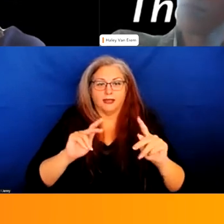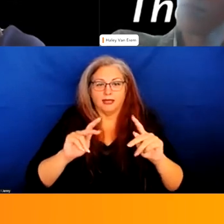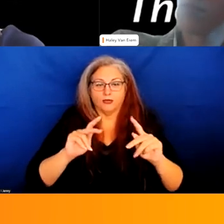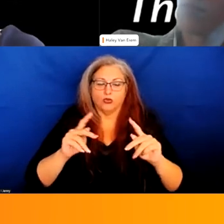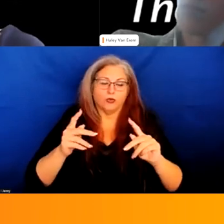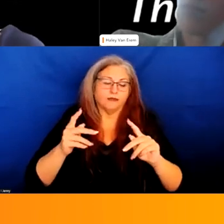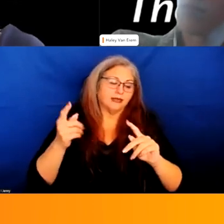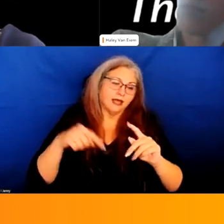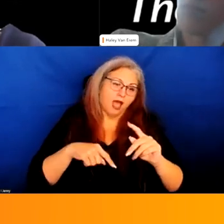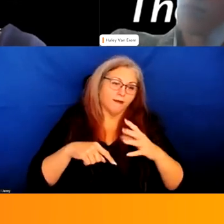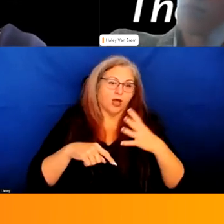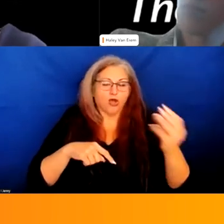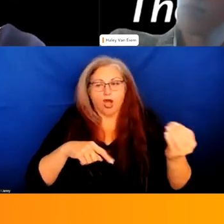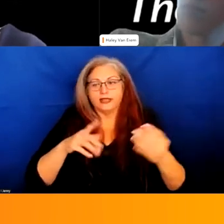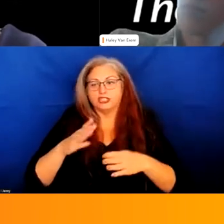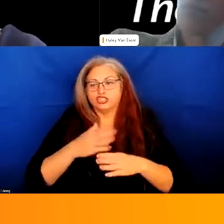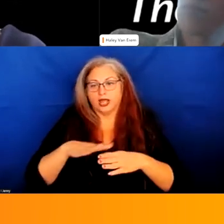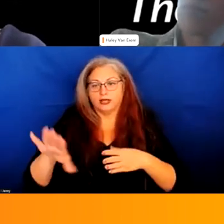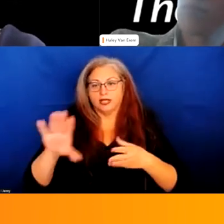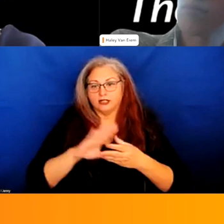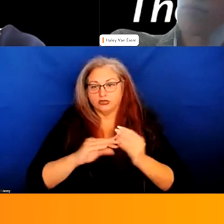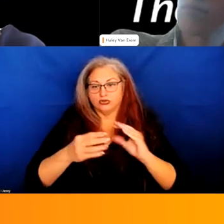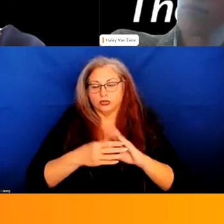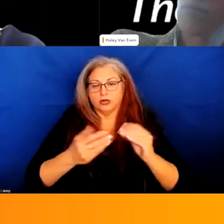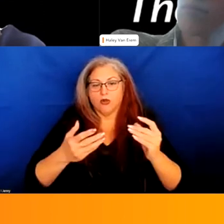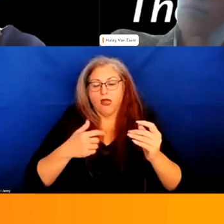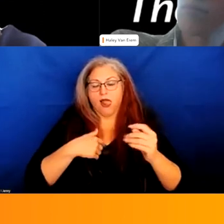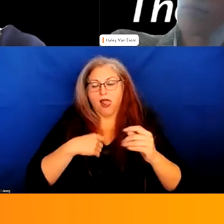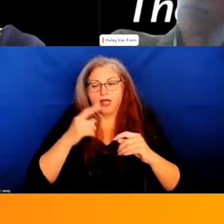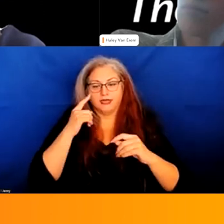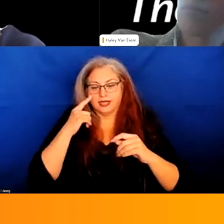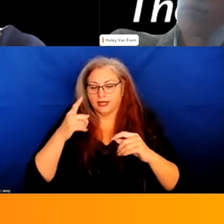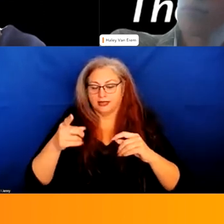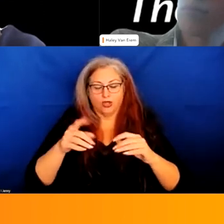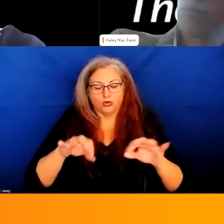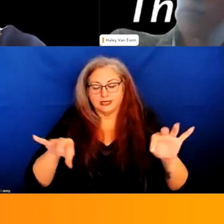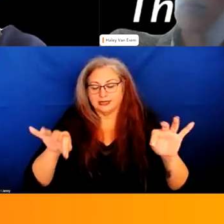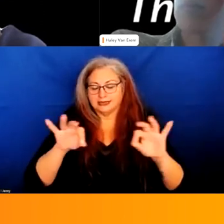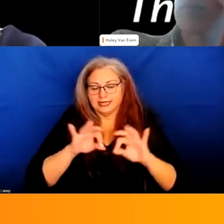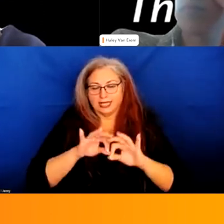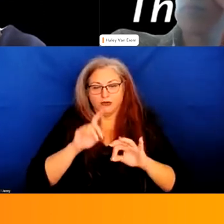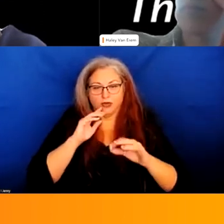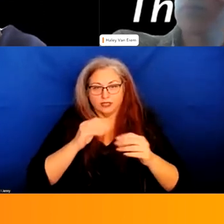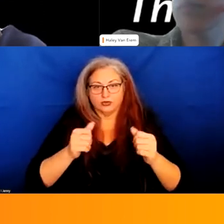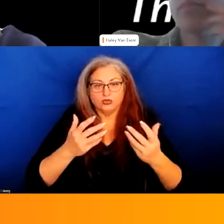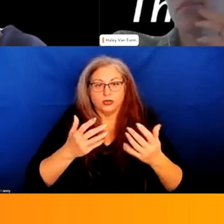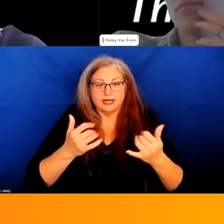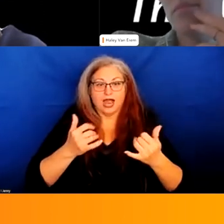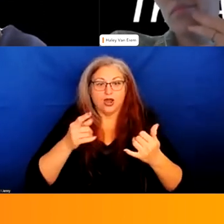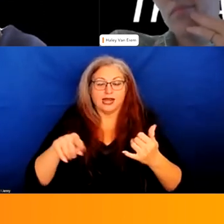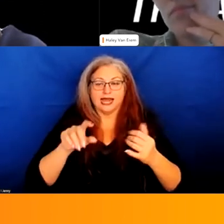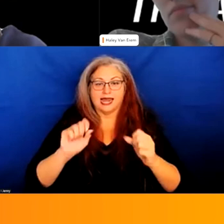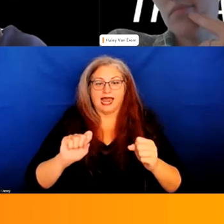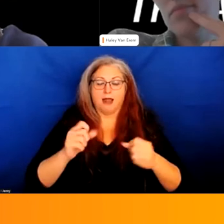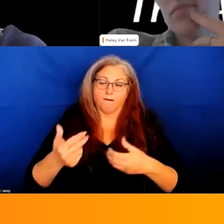years um and shared their story and so i just i think that they are essential to the solution um and so now they get a chance to